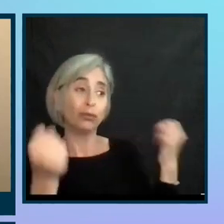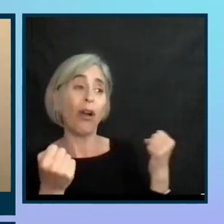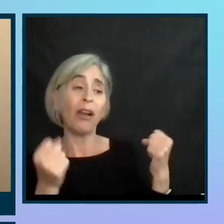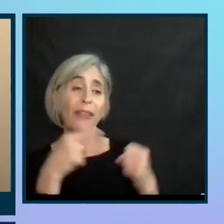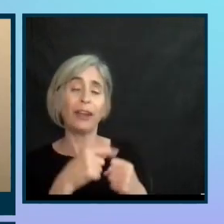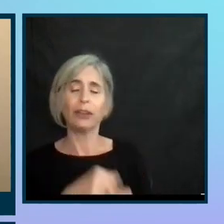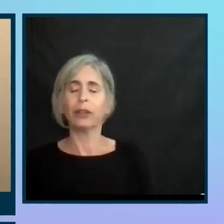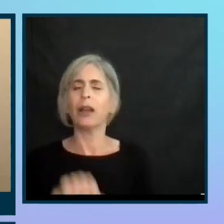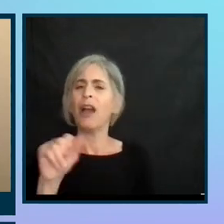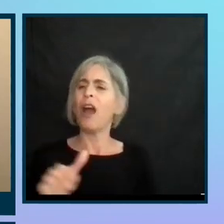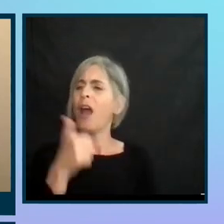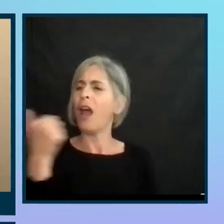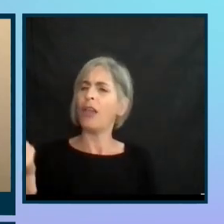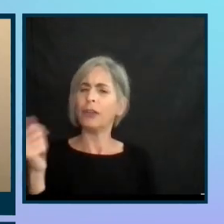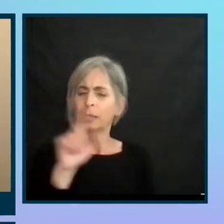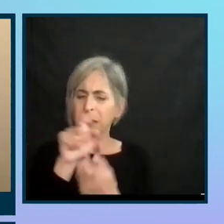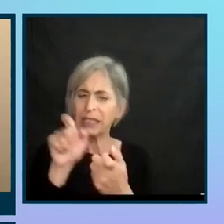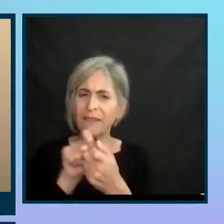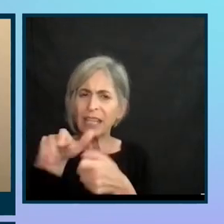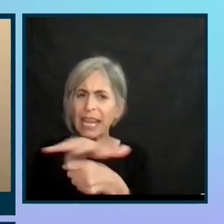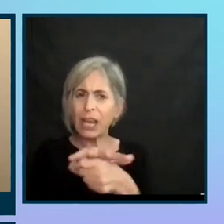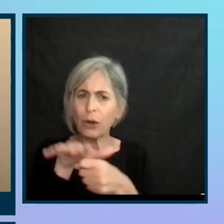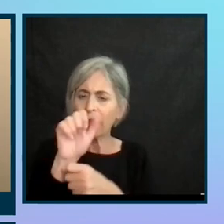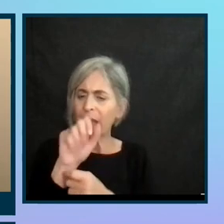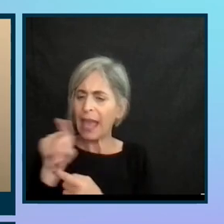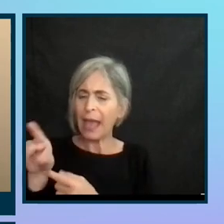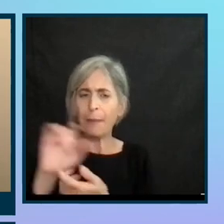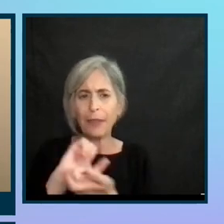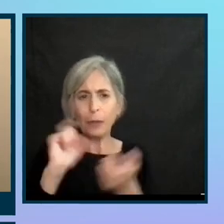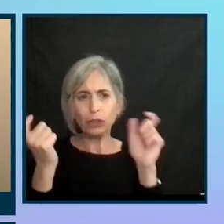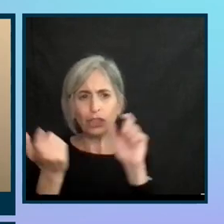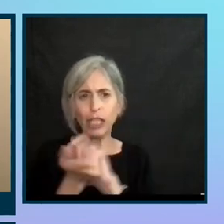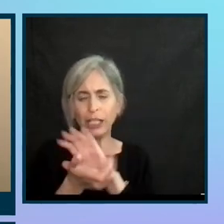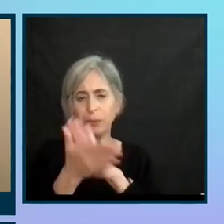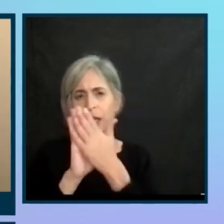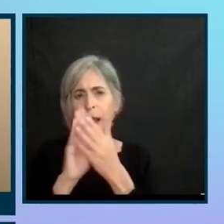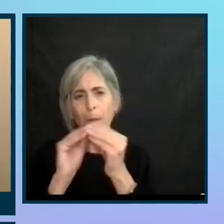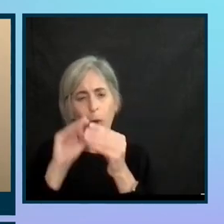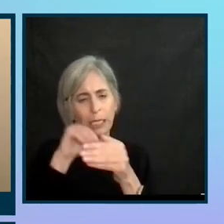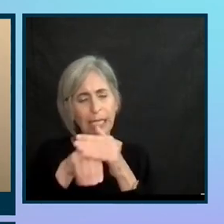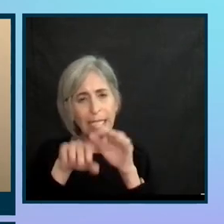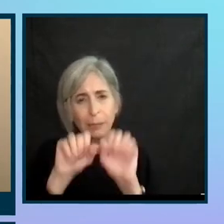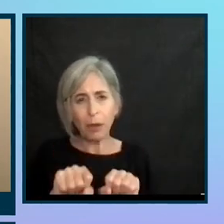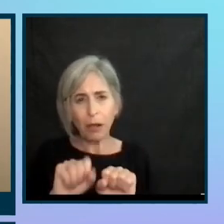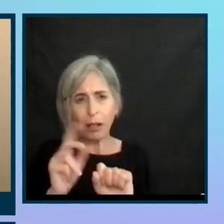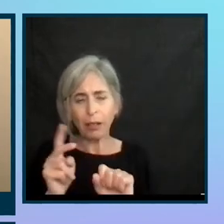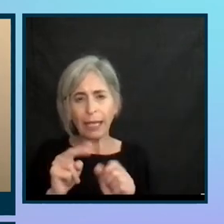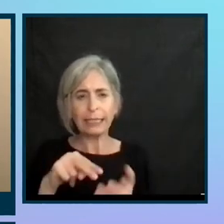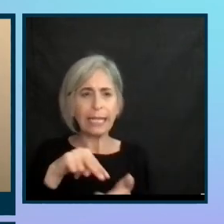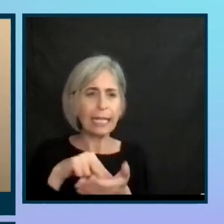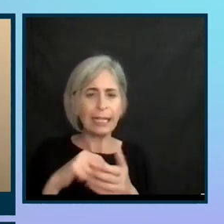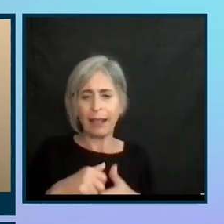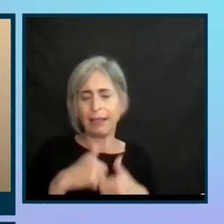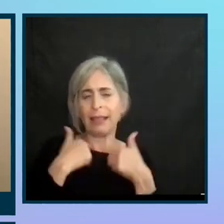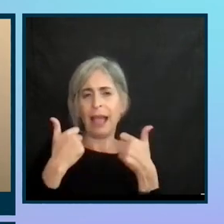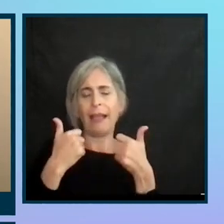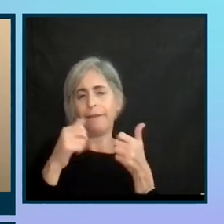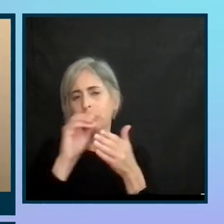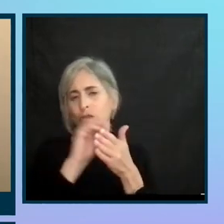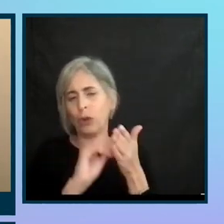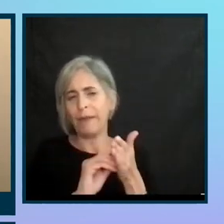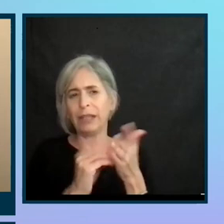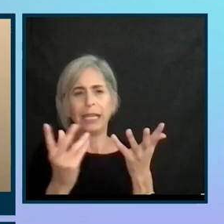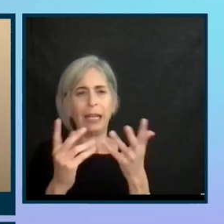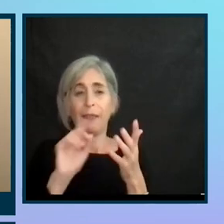Is there any particular area of the app that was changed to be more accessible, like the standings, live drafting, stats, et cetera, that you're